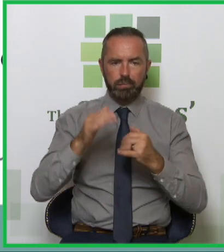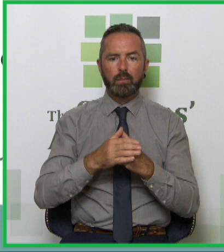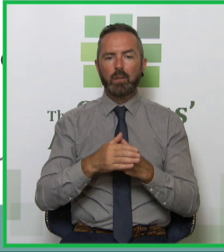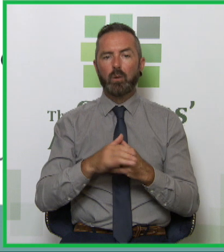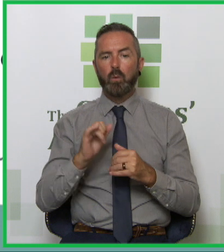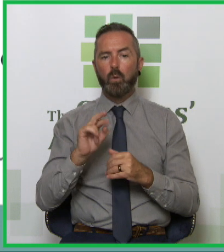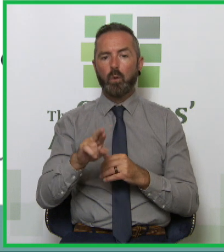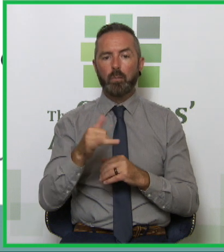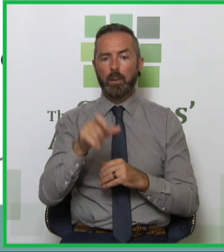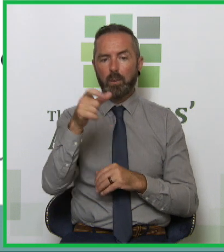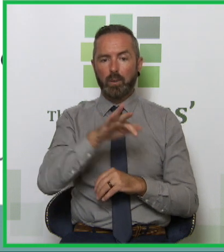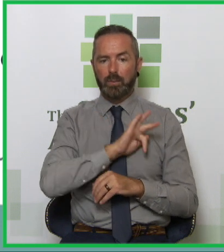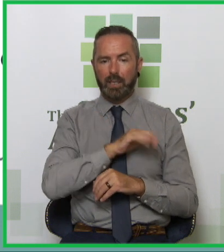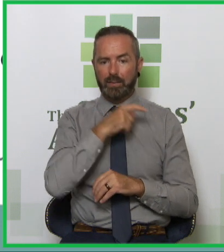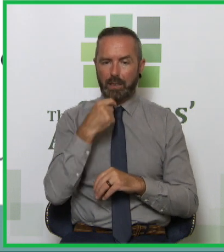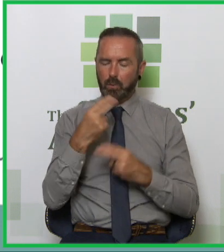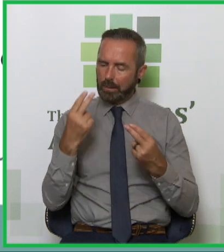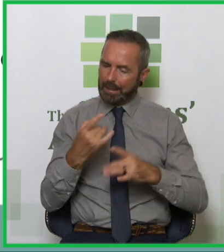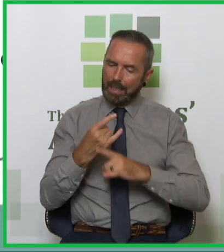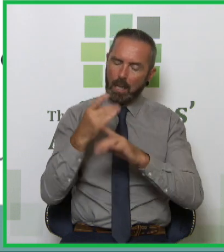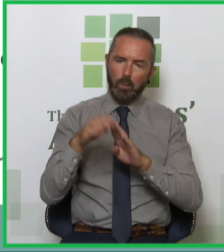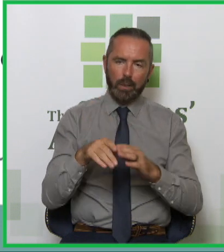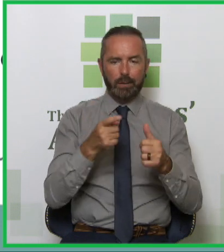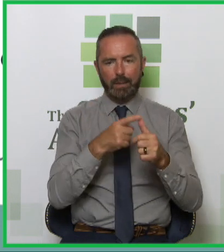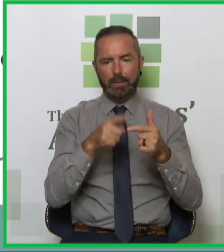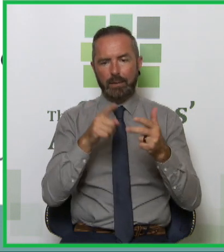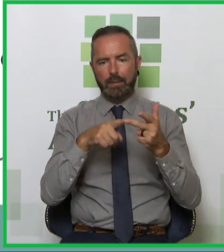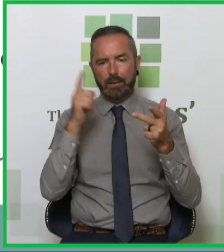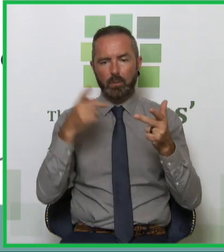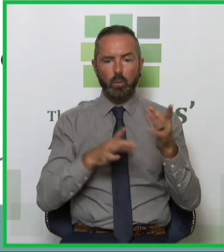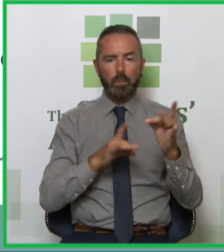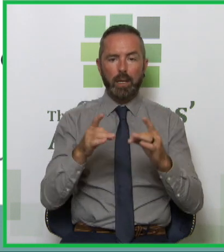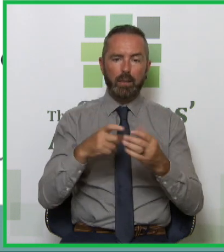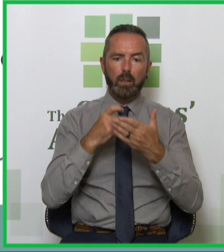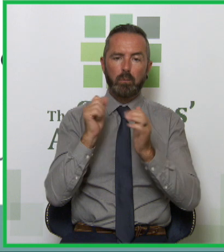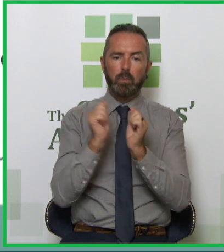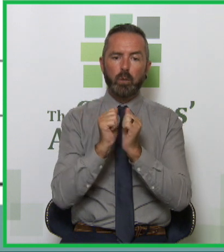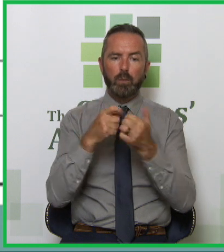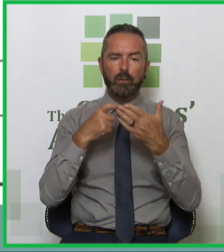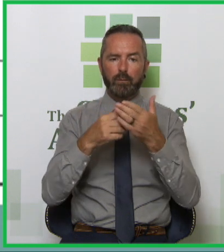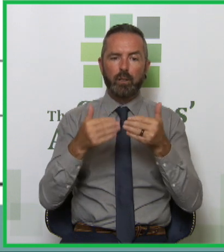actually, I think I'd quite like some help with X, Y, and Z, and we'll make an appropriate referral onwards.